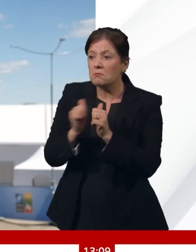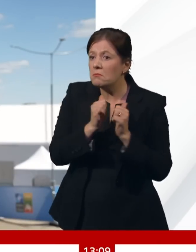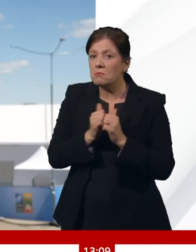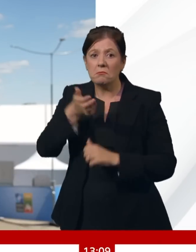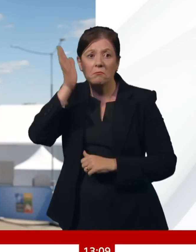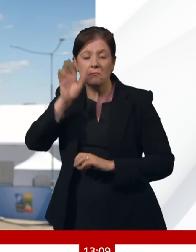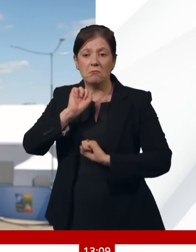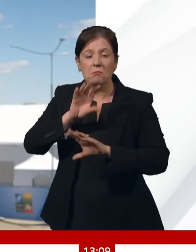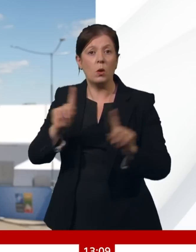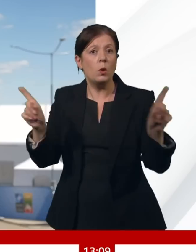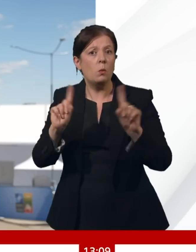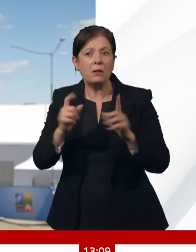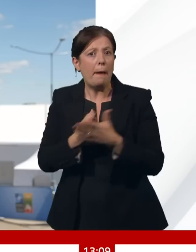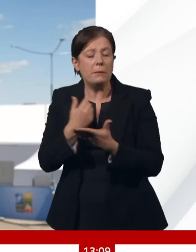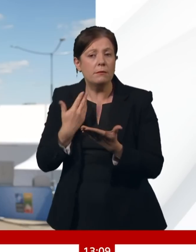conversations there?